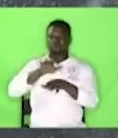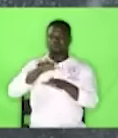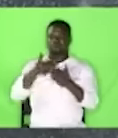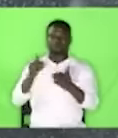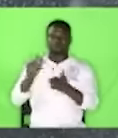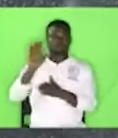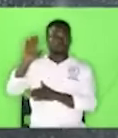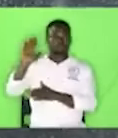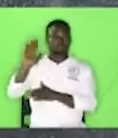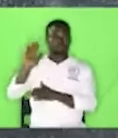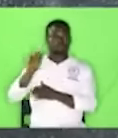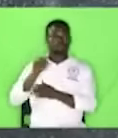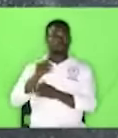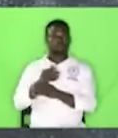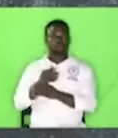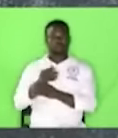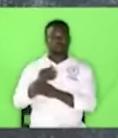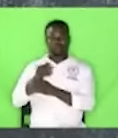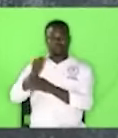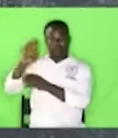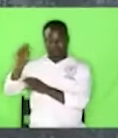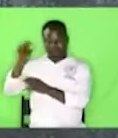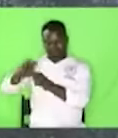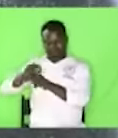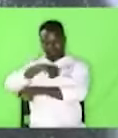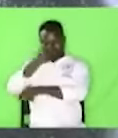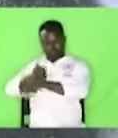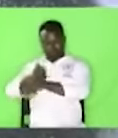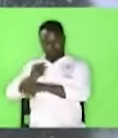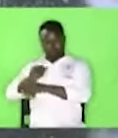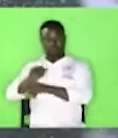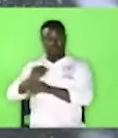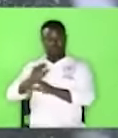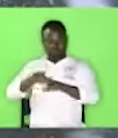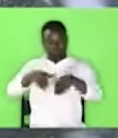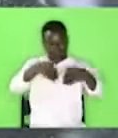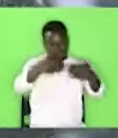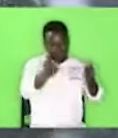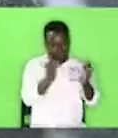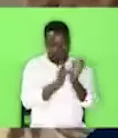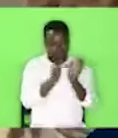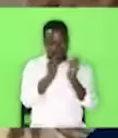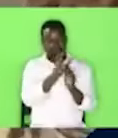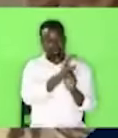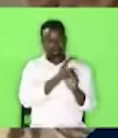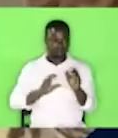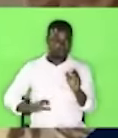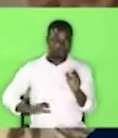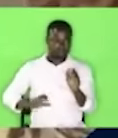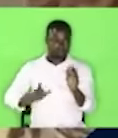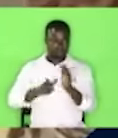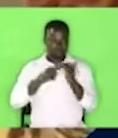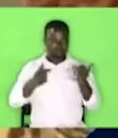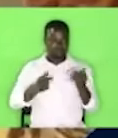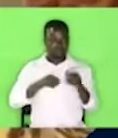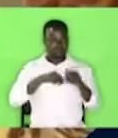conferred this authority on the man Jesus and it is settled